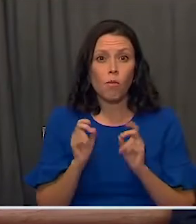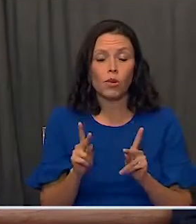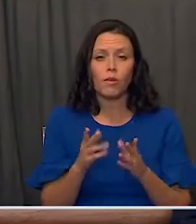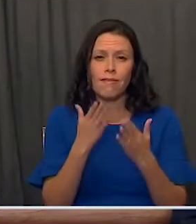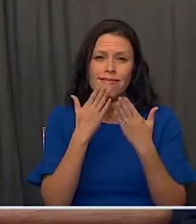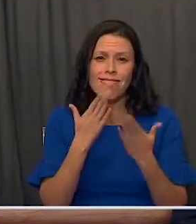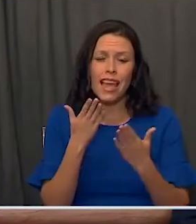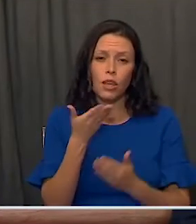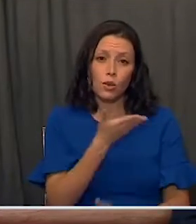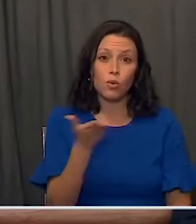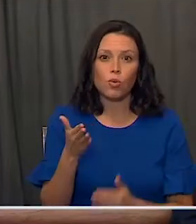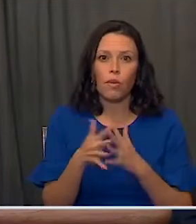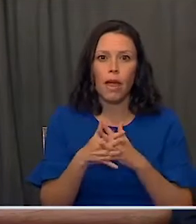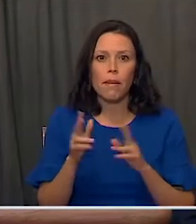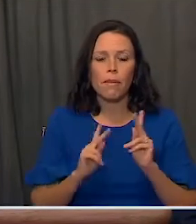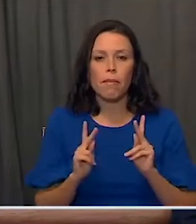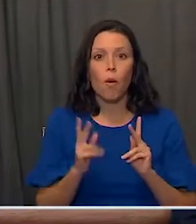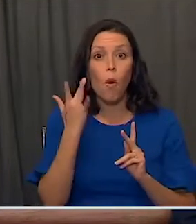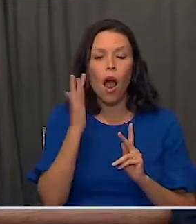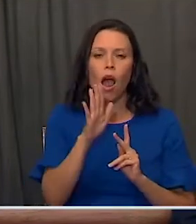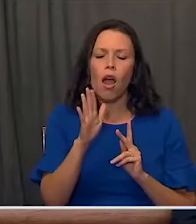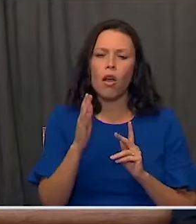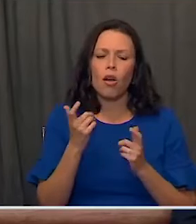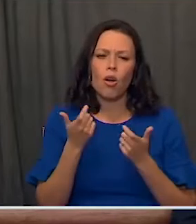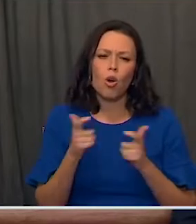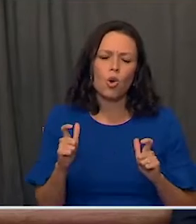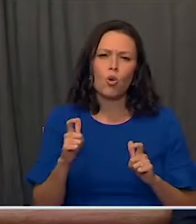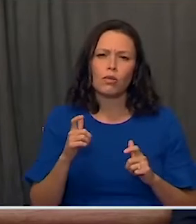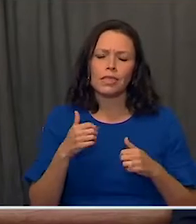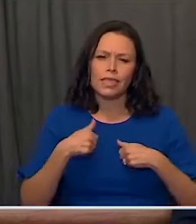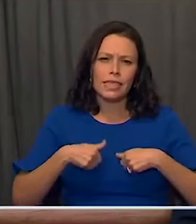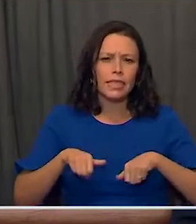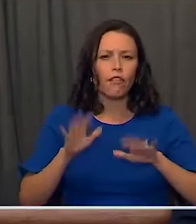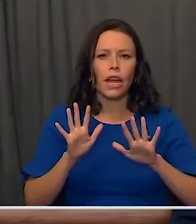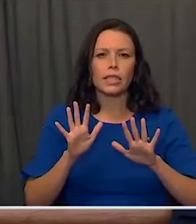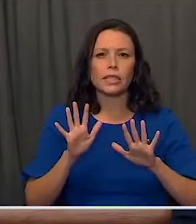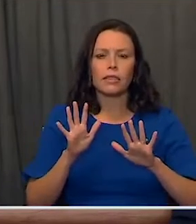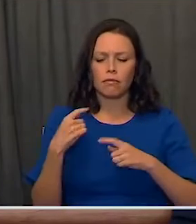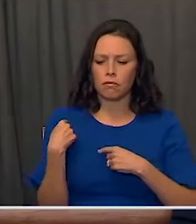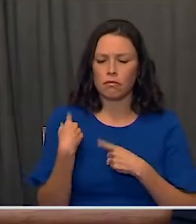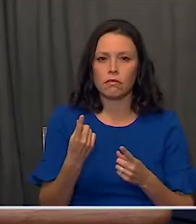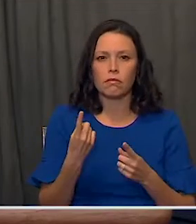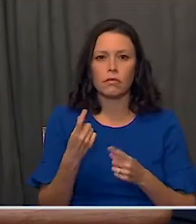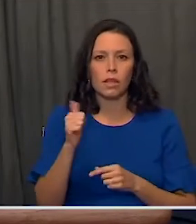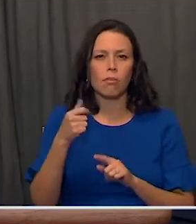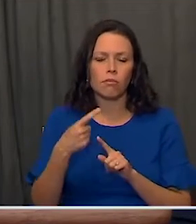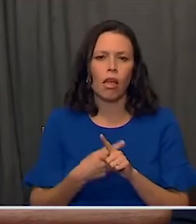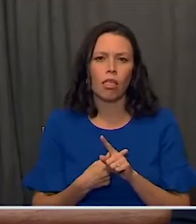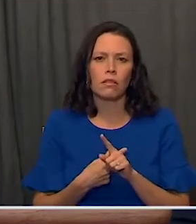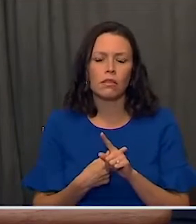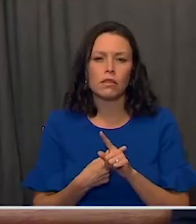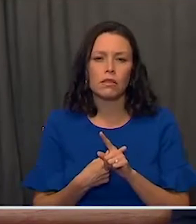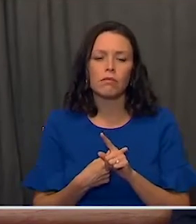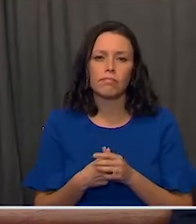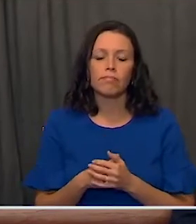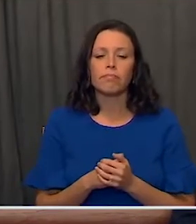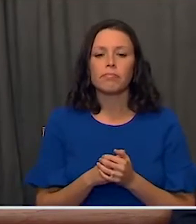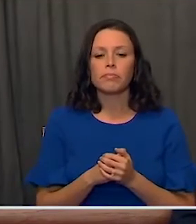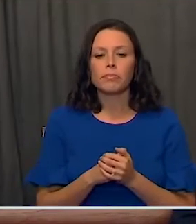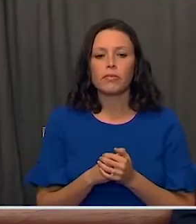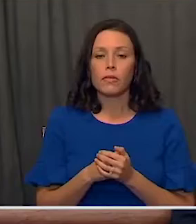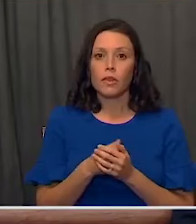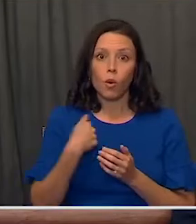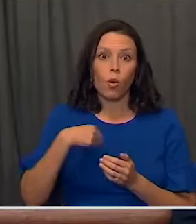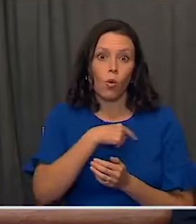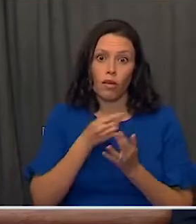thank the American people for the extraordinary sacrifices that you've made over the course of the past 10 months. We've been